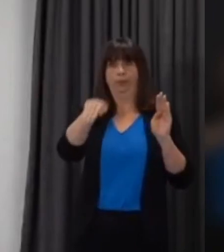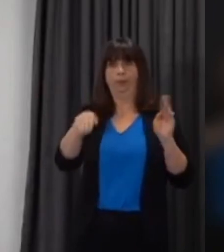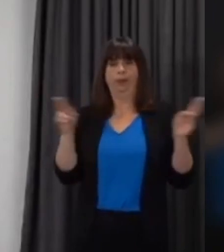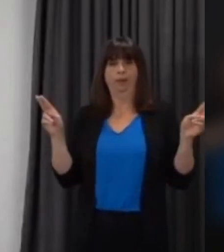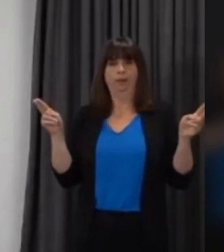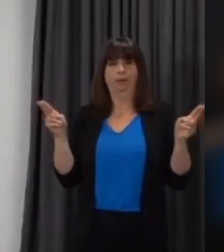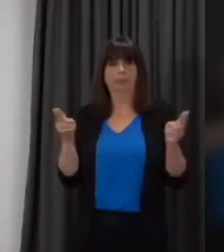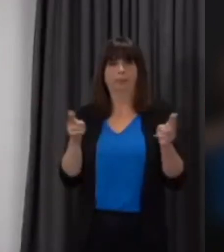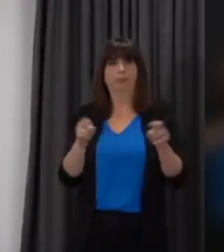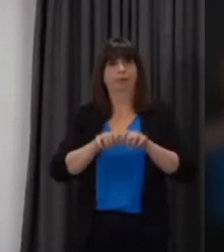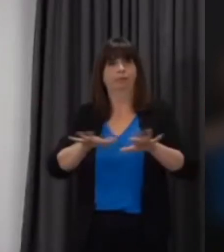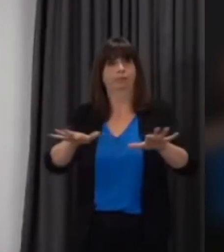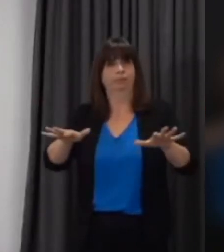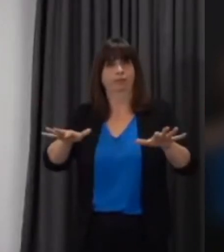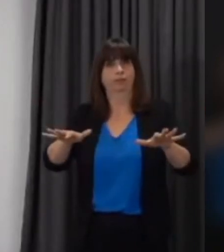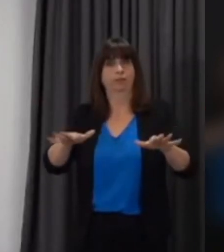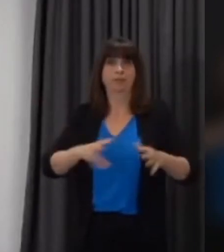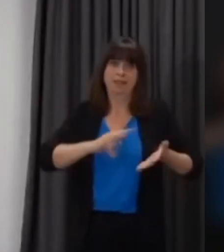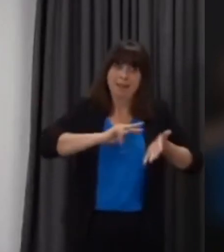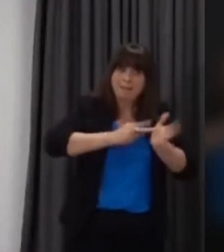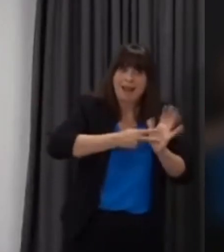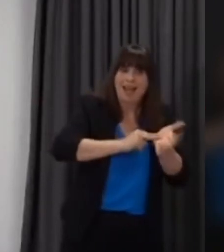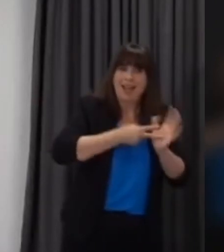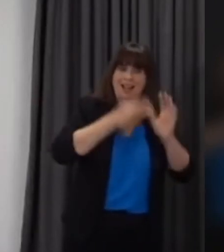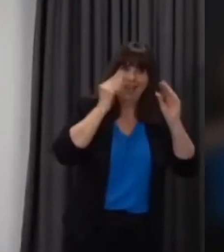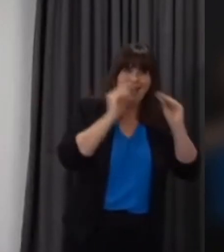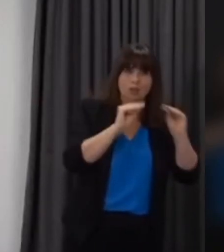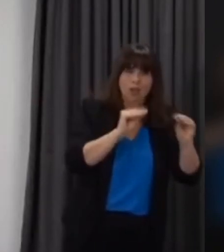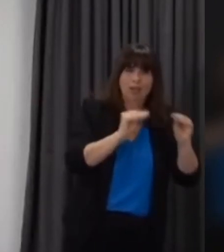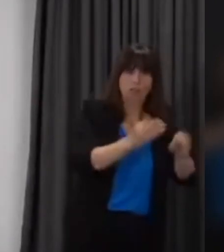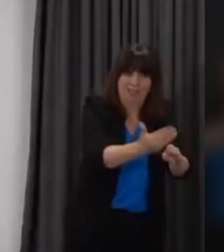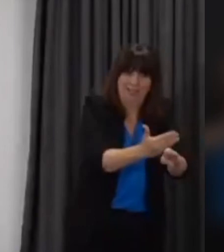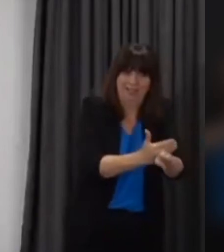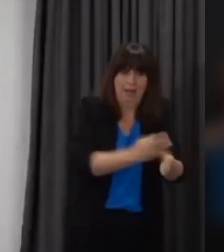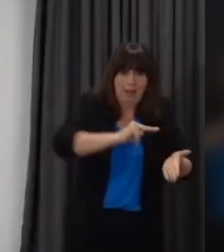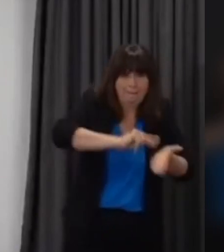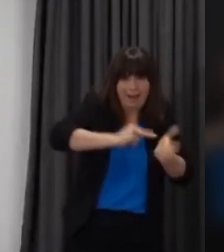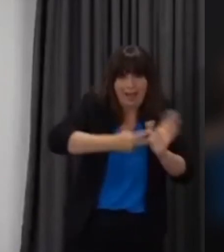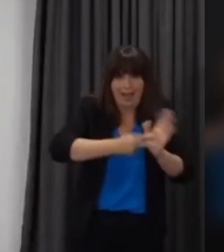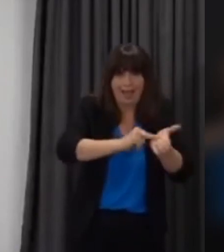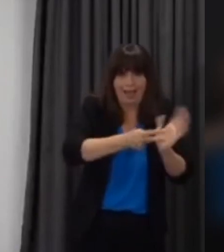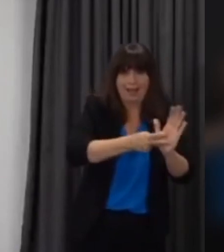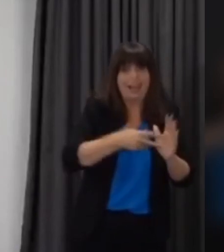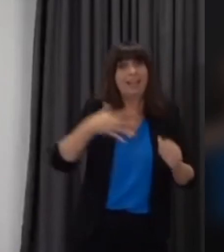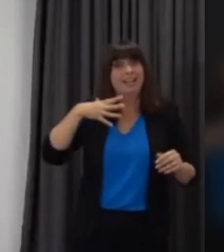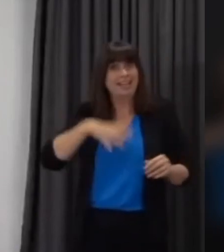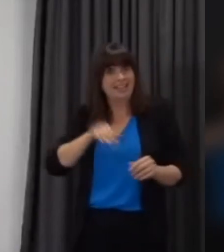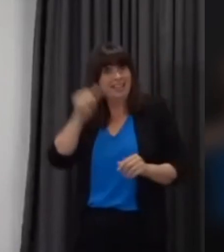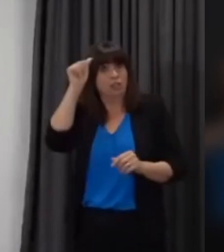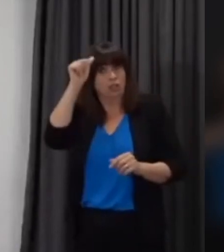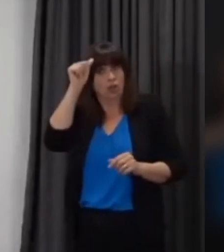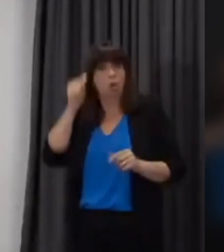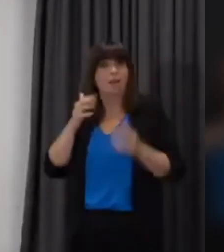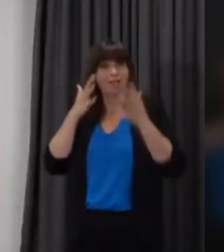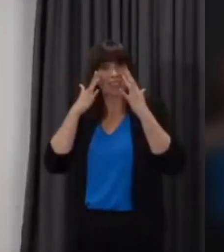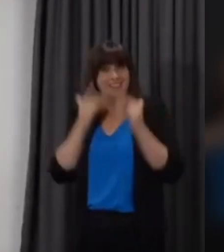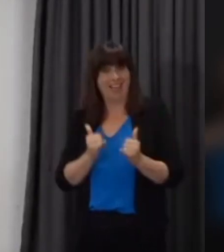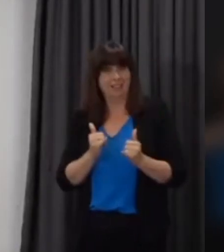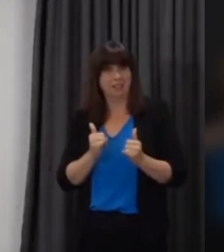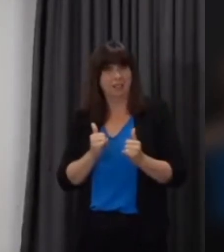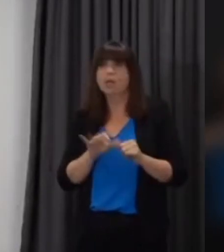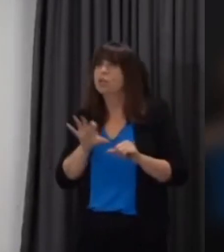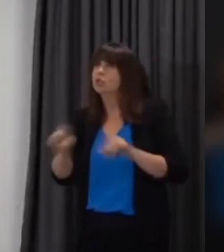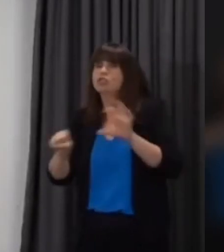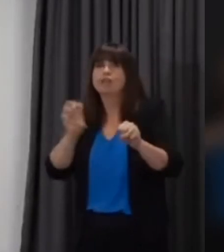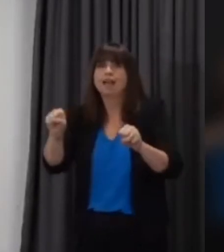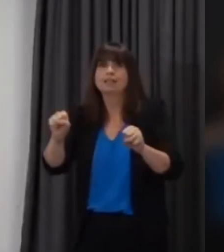planning in education we also need to see the development of the test trace and protect regime as